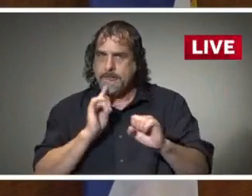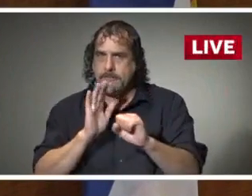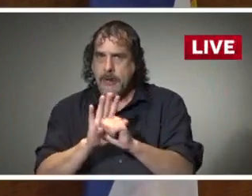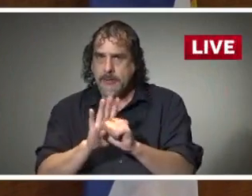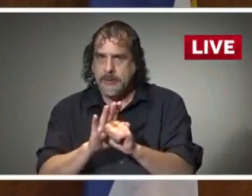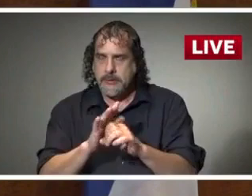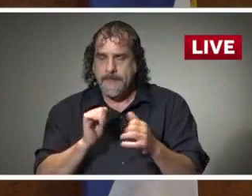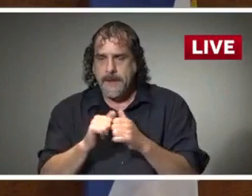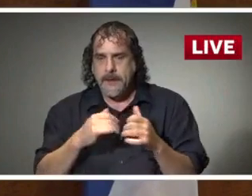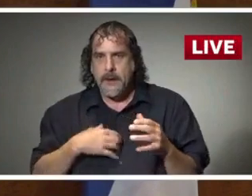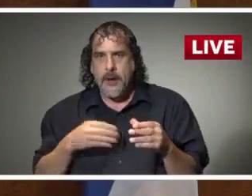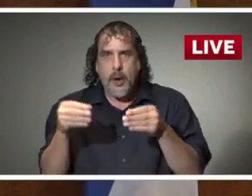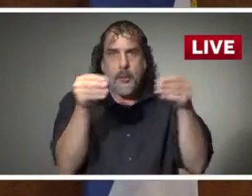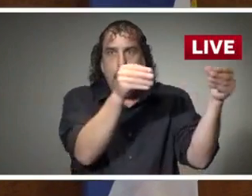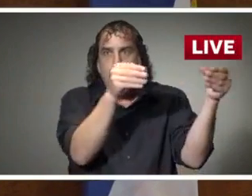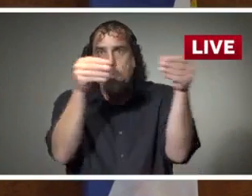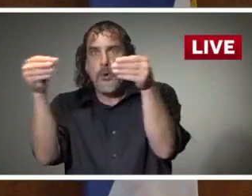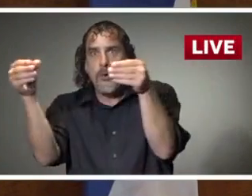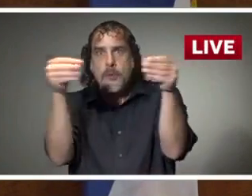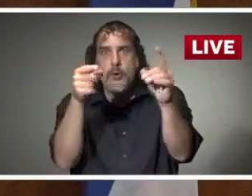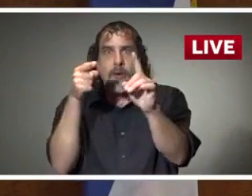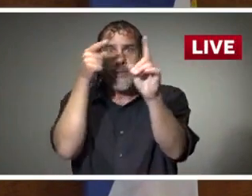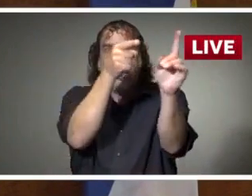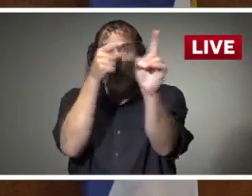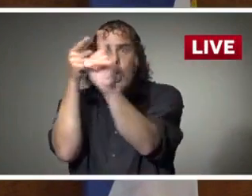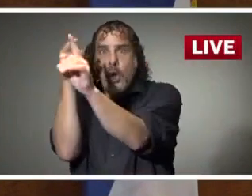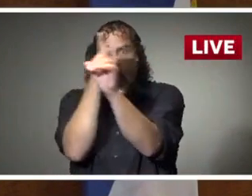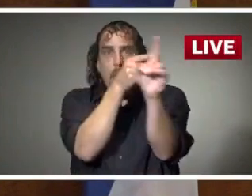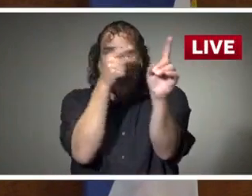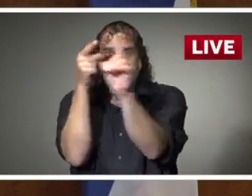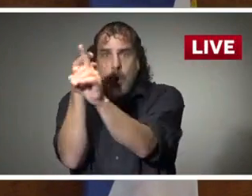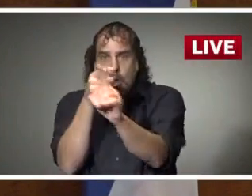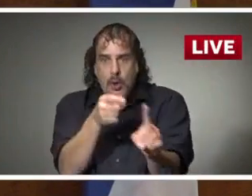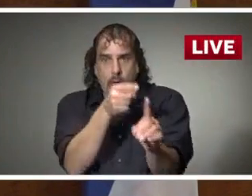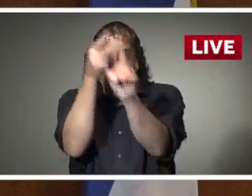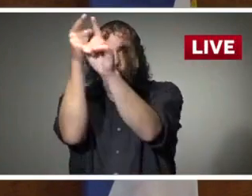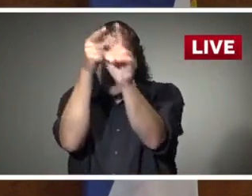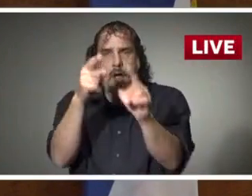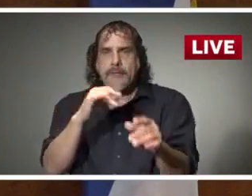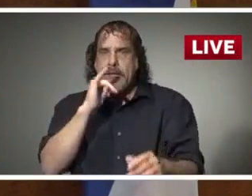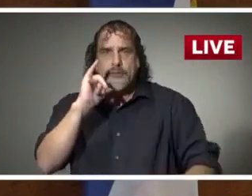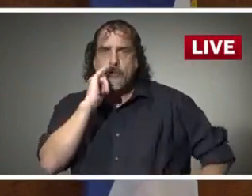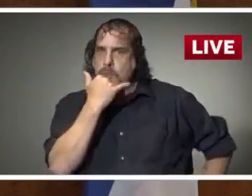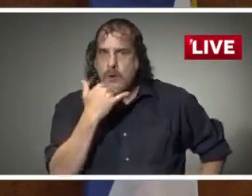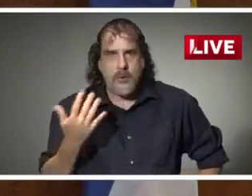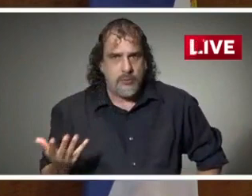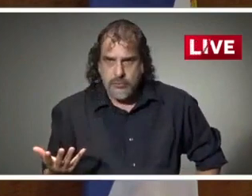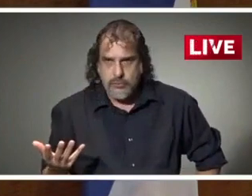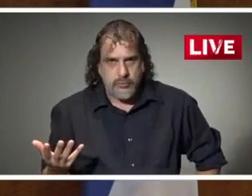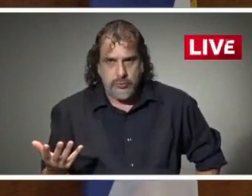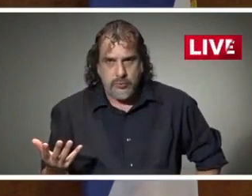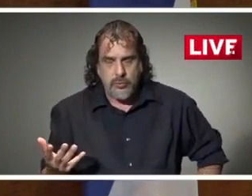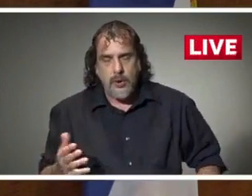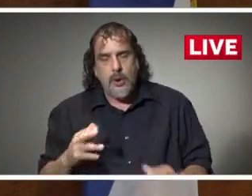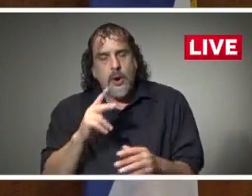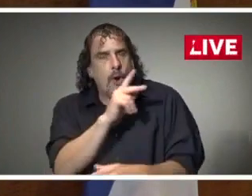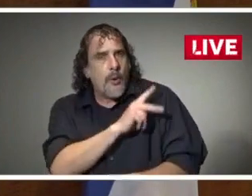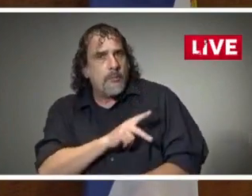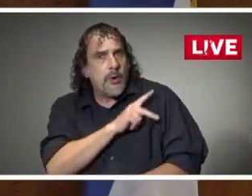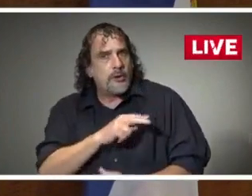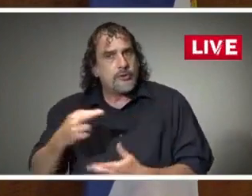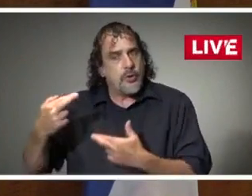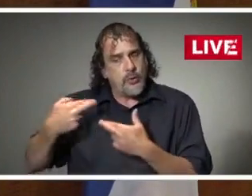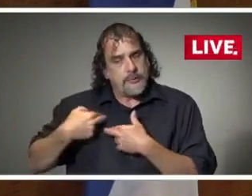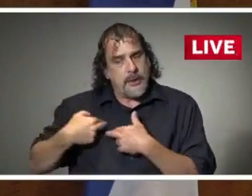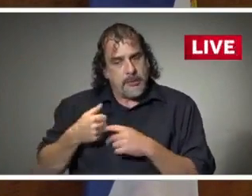goalposts in the middle of the game is counterproductive and just plain wrong. Personal responsibility is